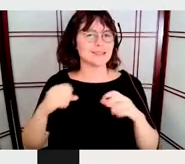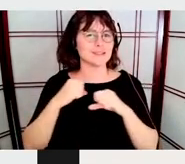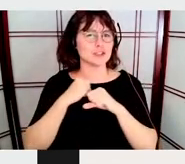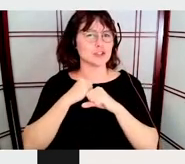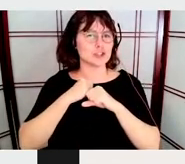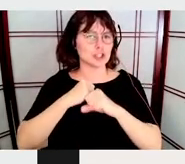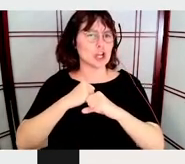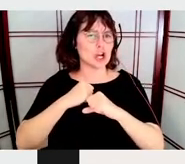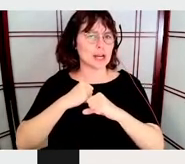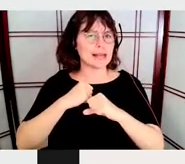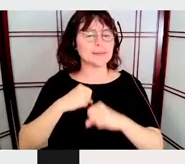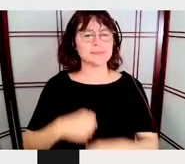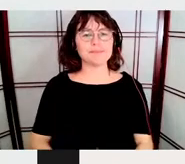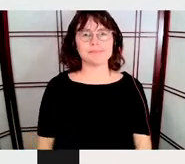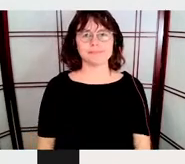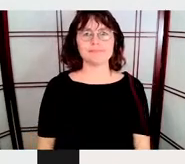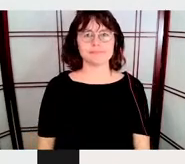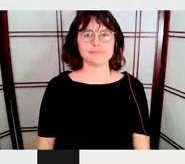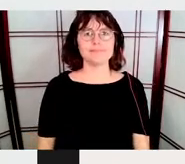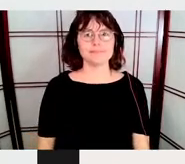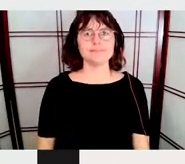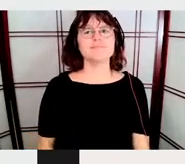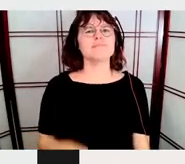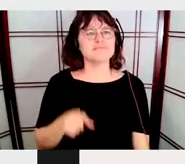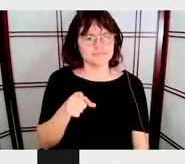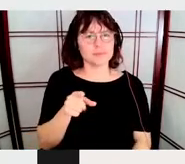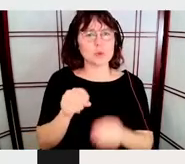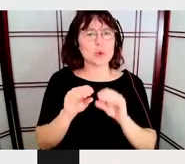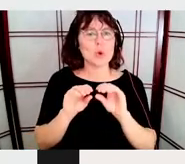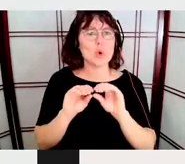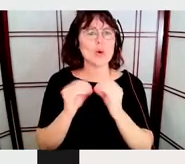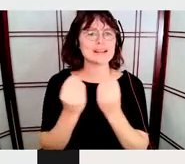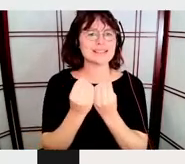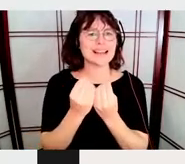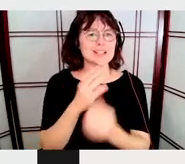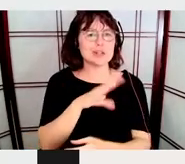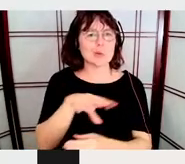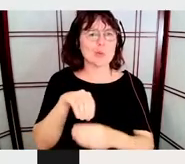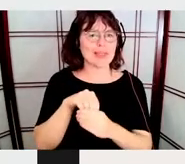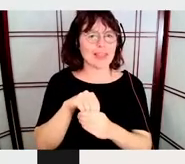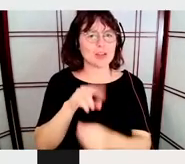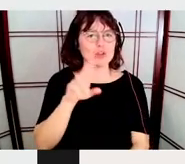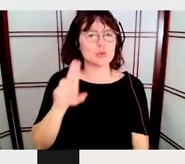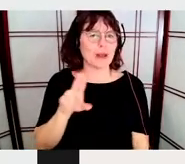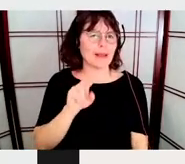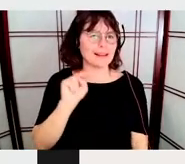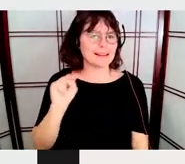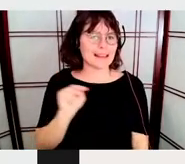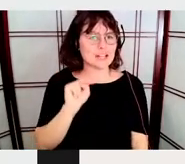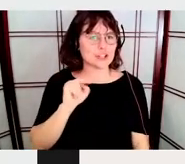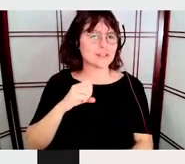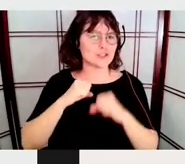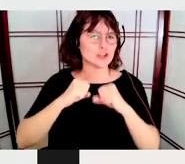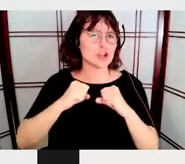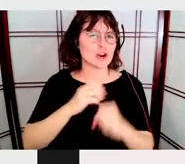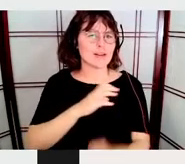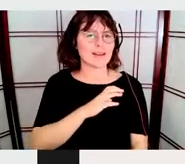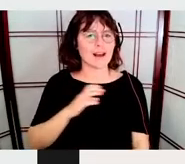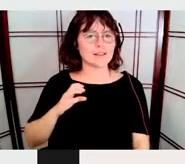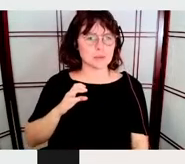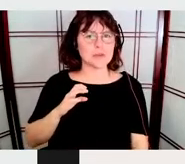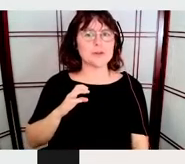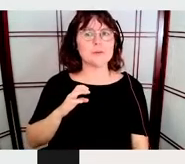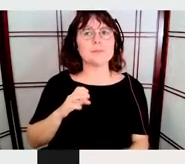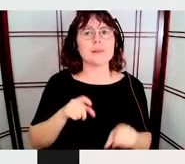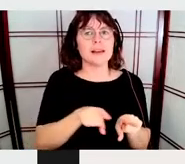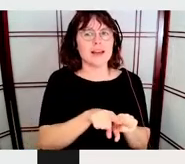this is a network that belongs to the United Nations Security Council. And Canada and Uruguay chaired this